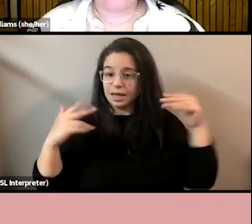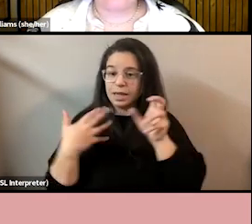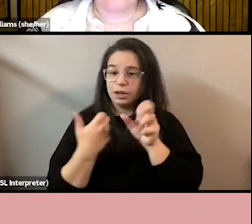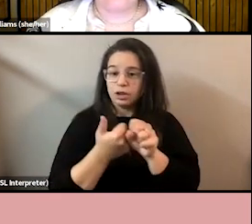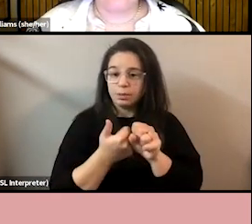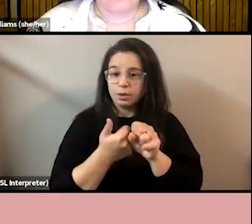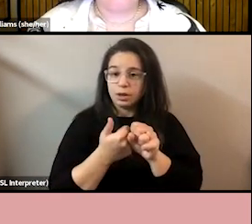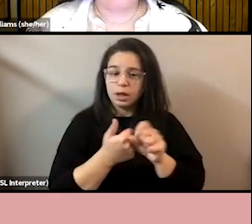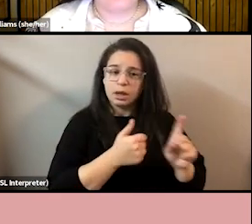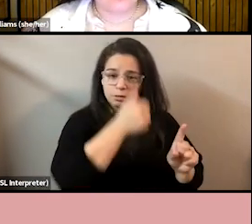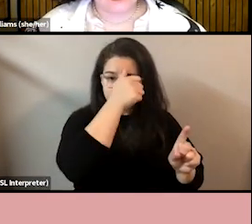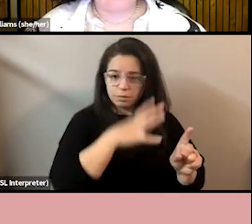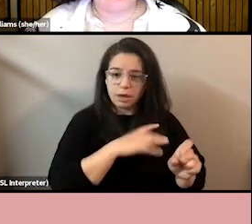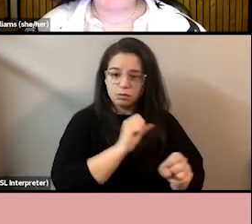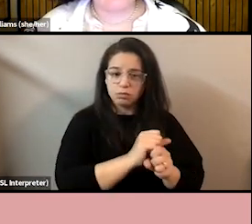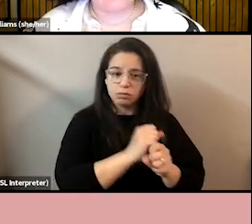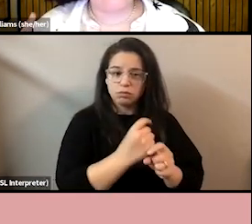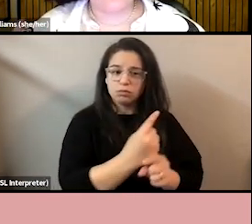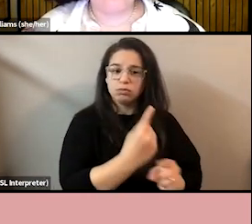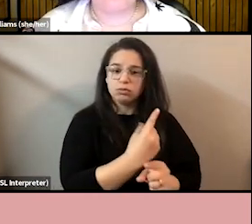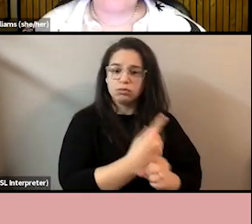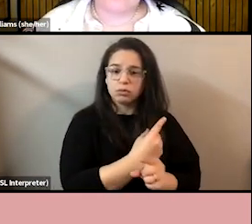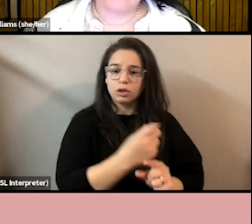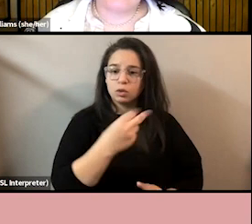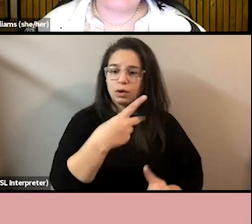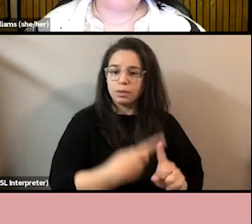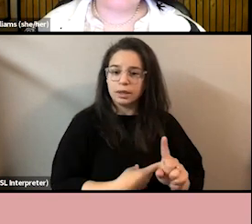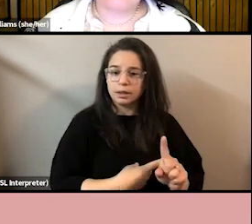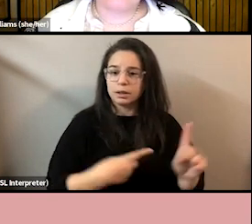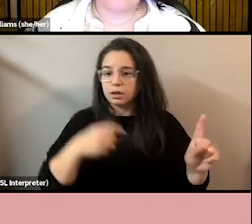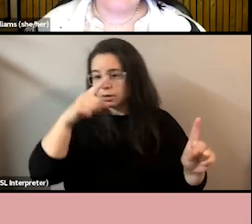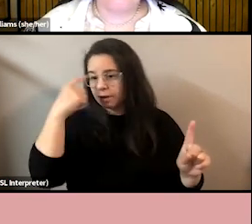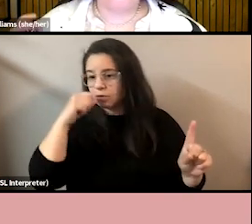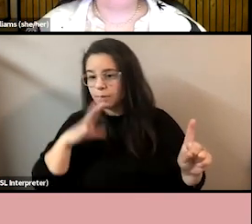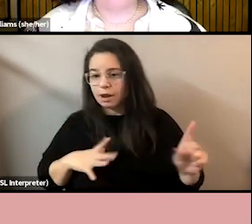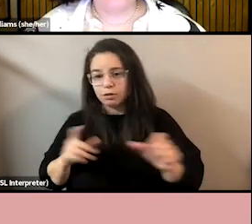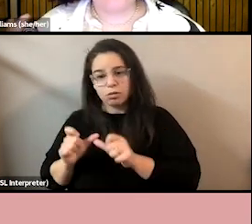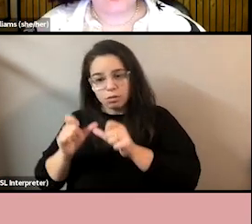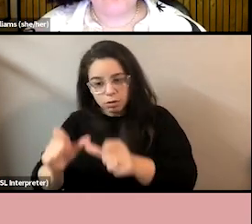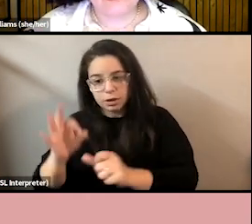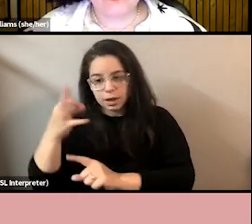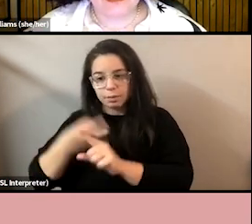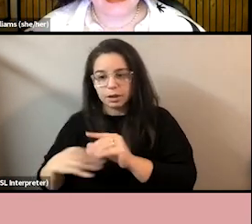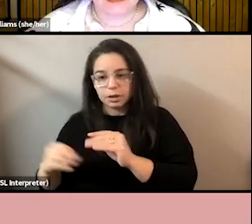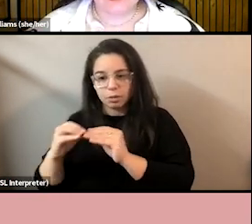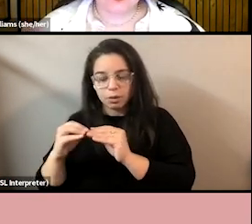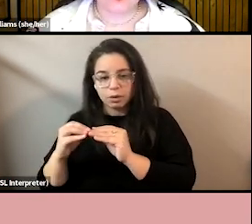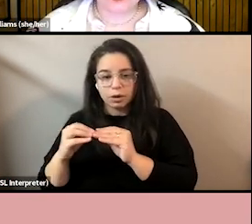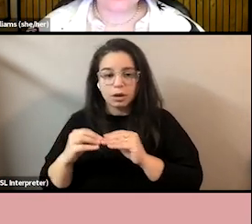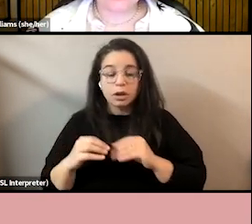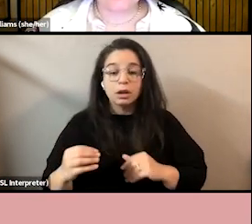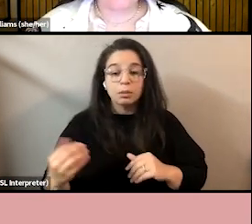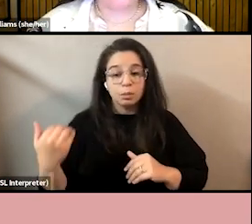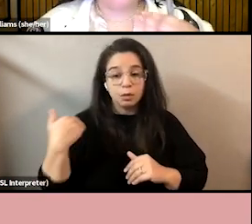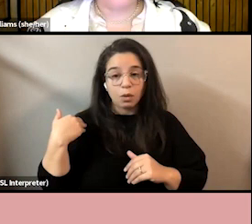on average, were able to earn the same amount in the 12 months of 2020. The year before, black women's equal pay day was in